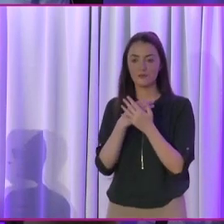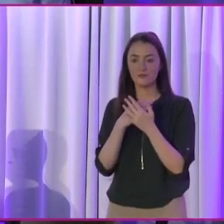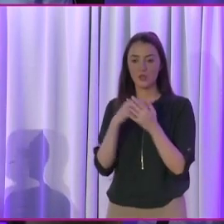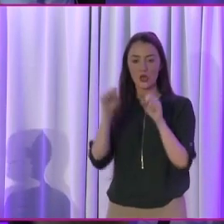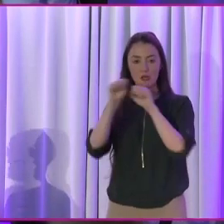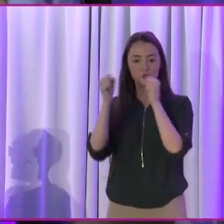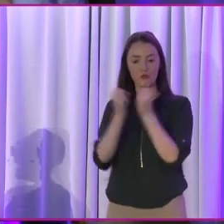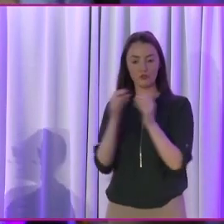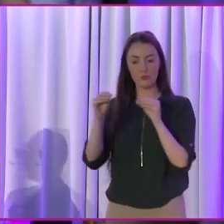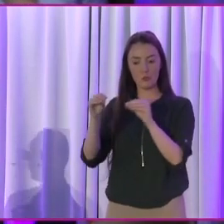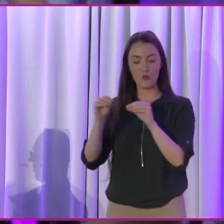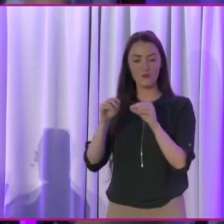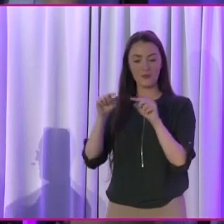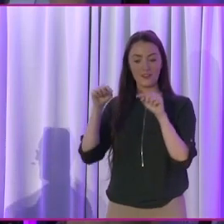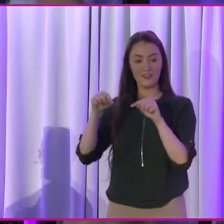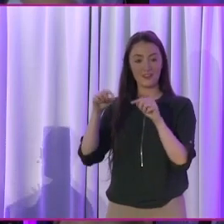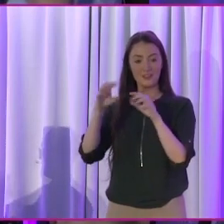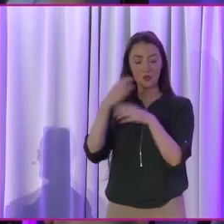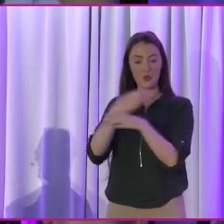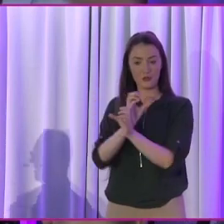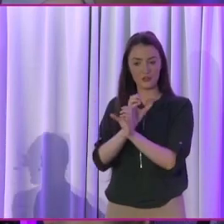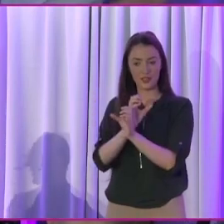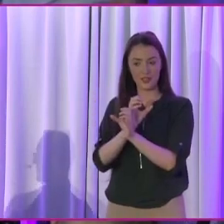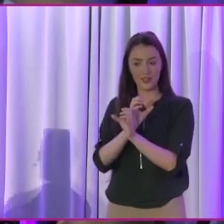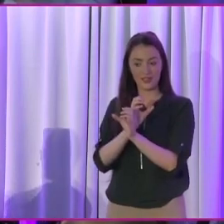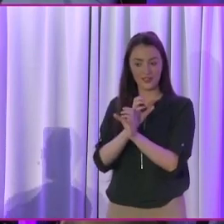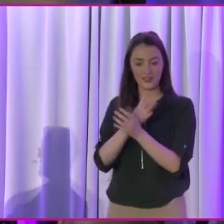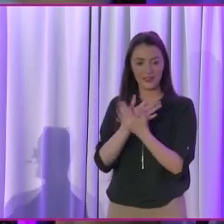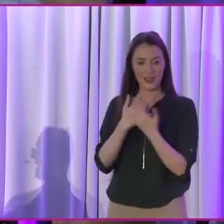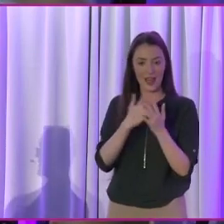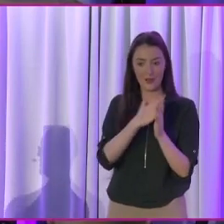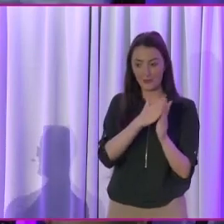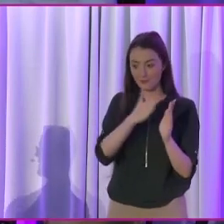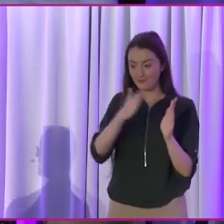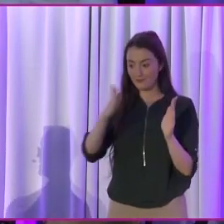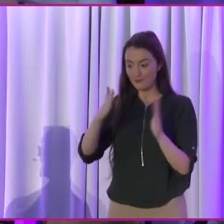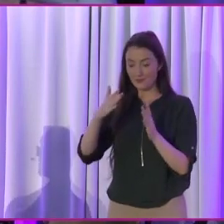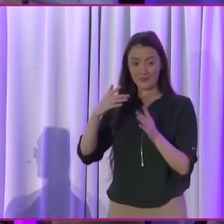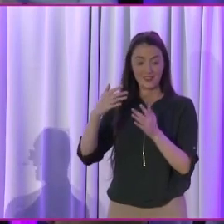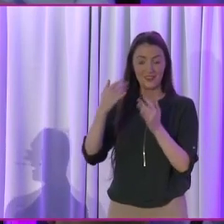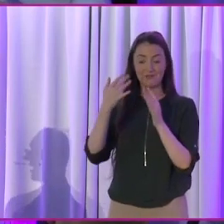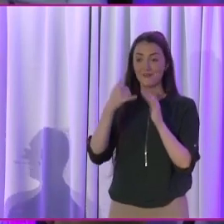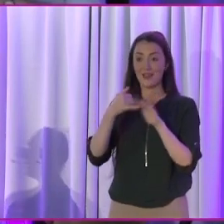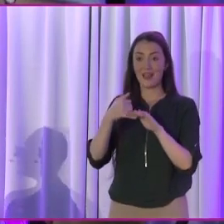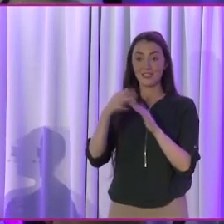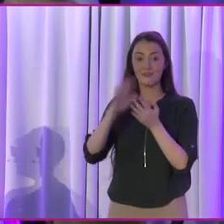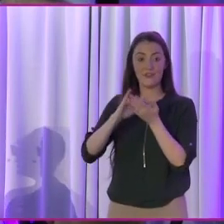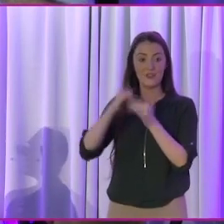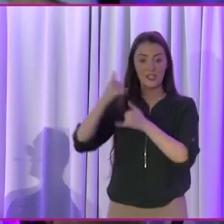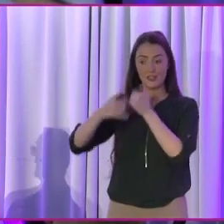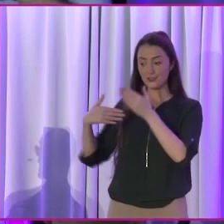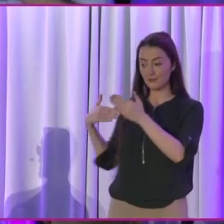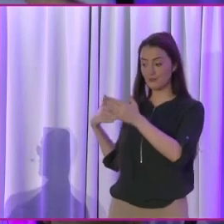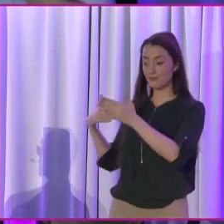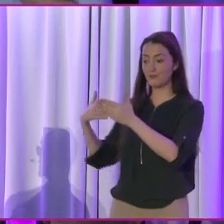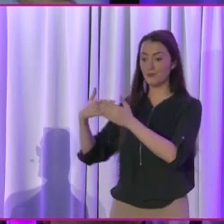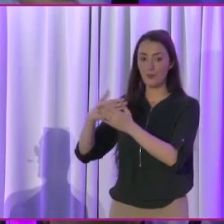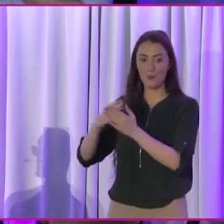this country, how vast the country has progressed in the last 15 years. Thankfully, you know,